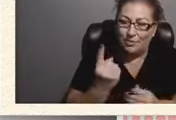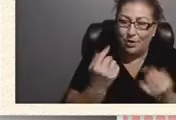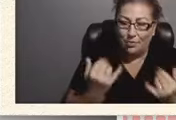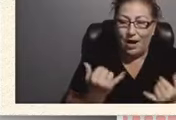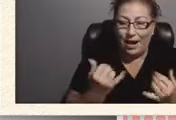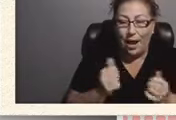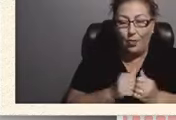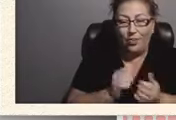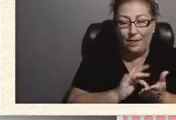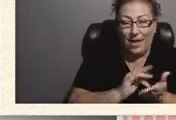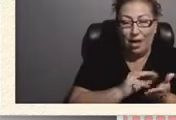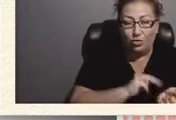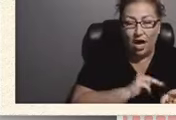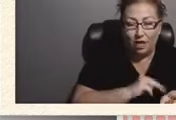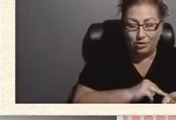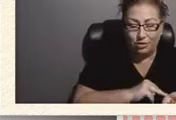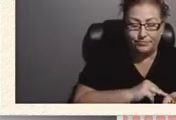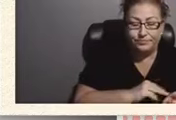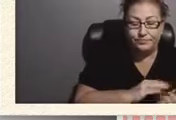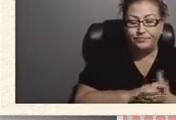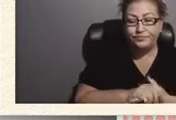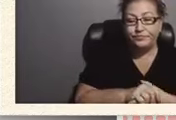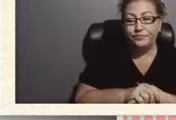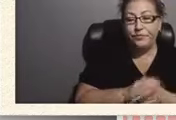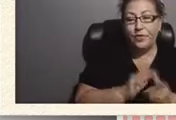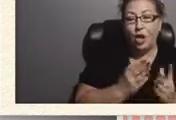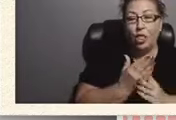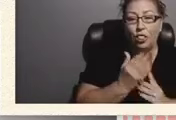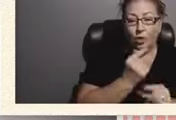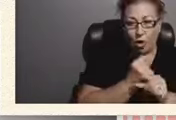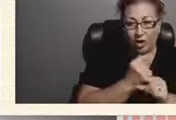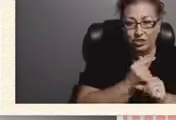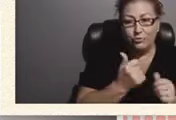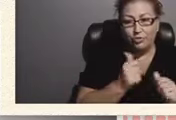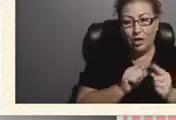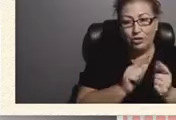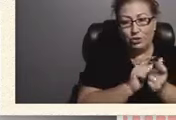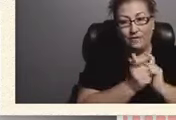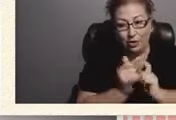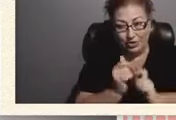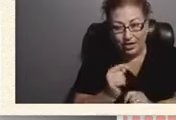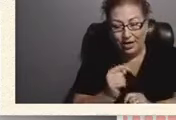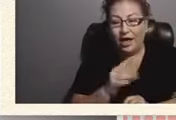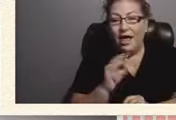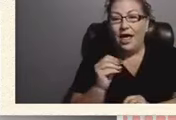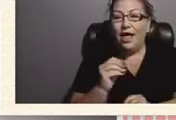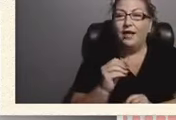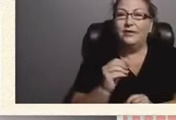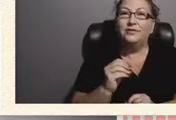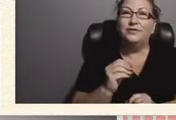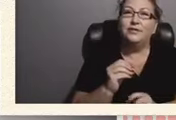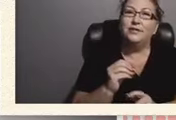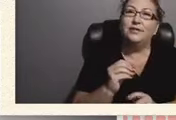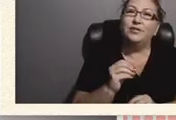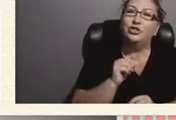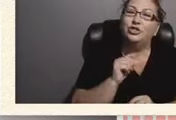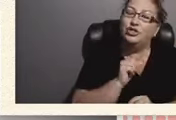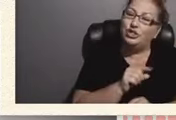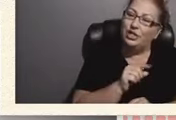doctor through a guardianship trying to reverse it and she's